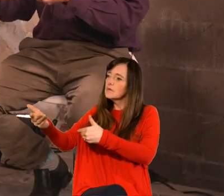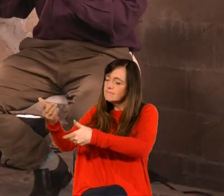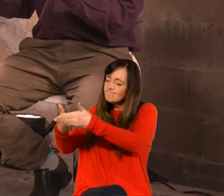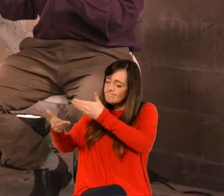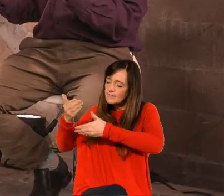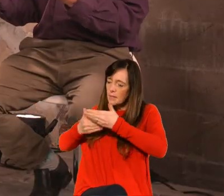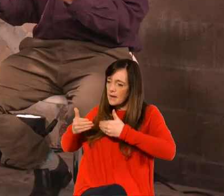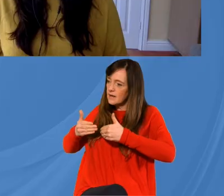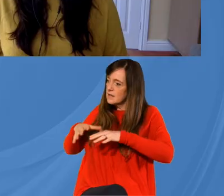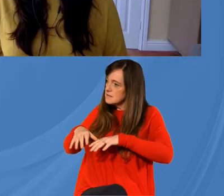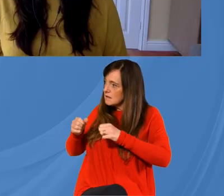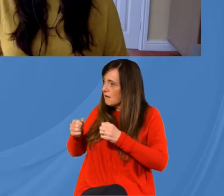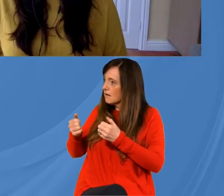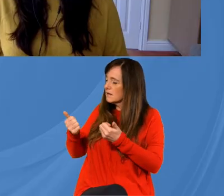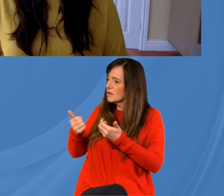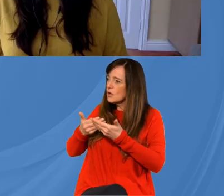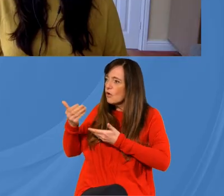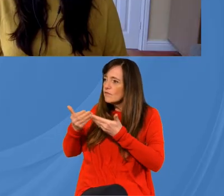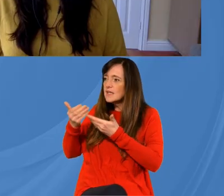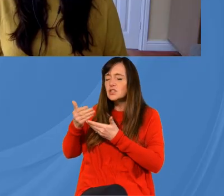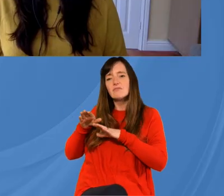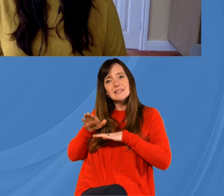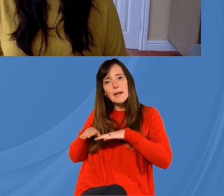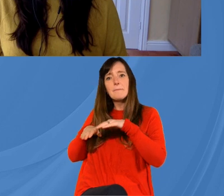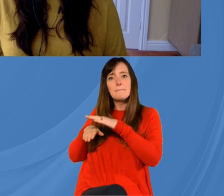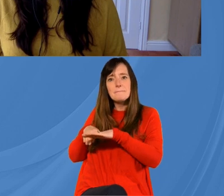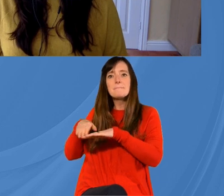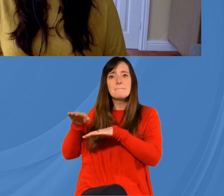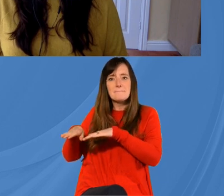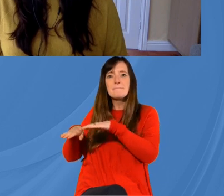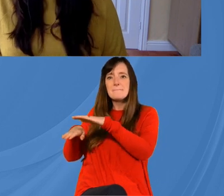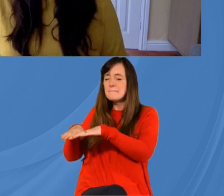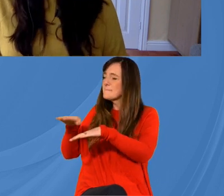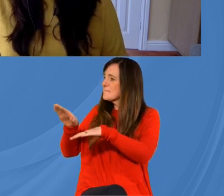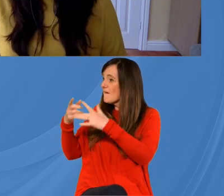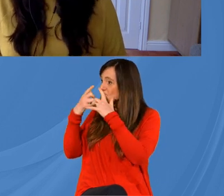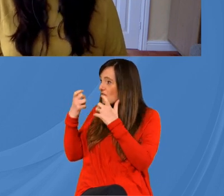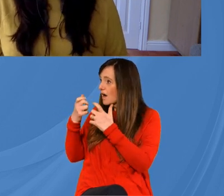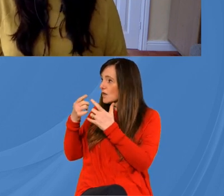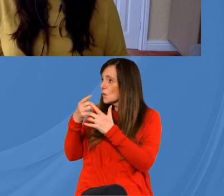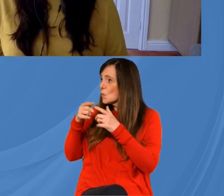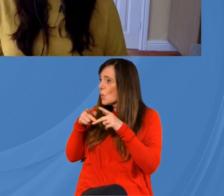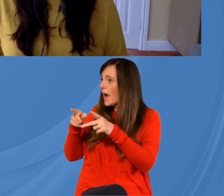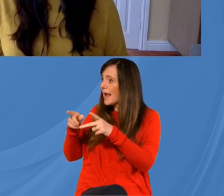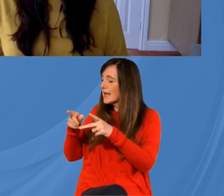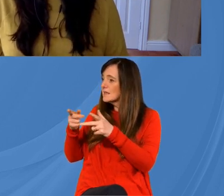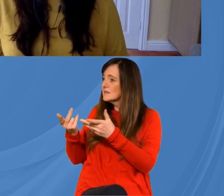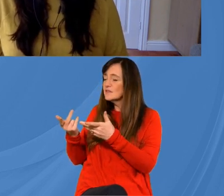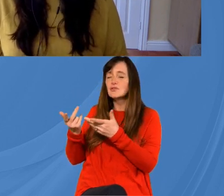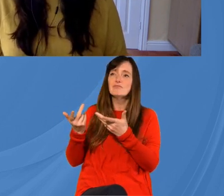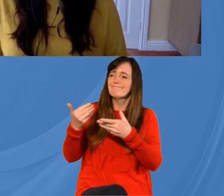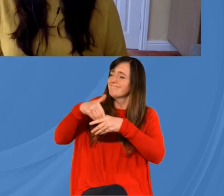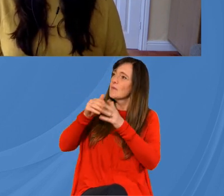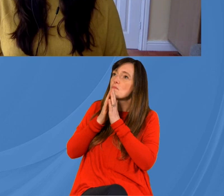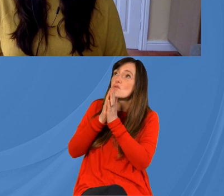connection find out how they're doing take those steps and then find that way i think to prayerfully uh you know bring your faith into the conversation